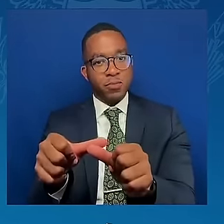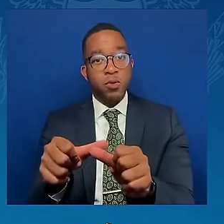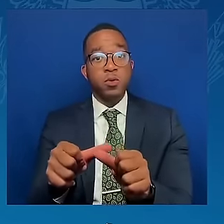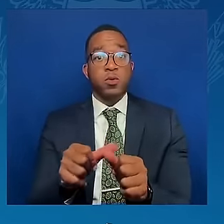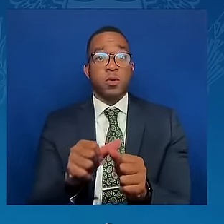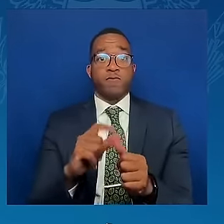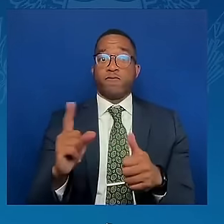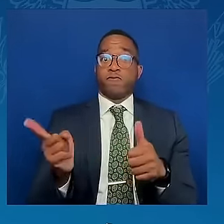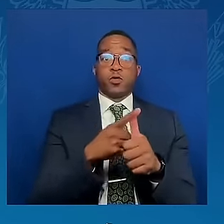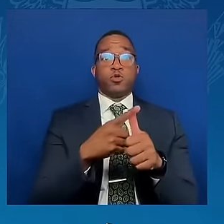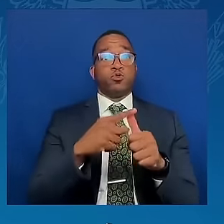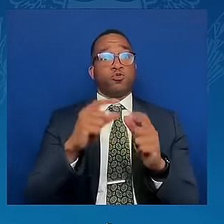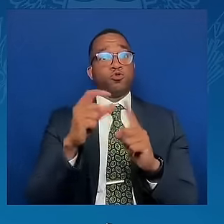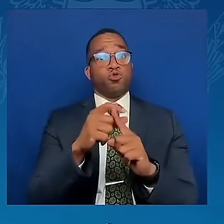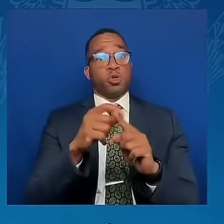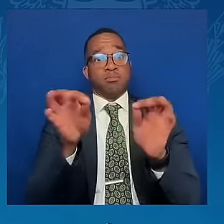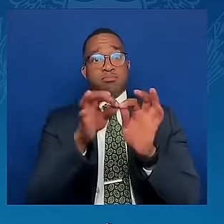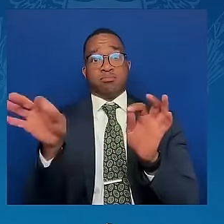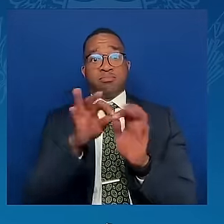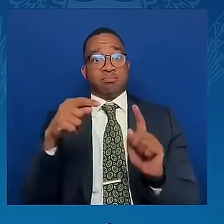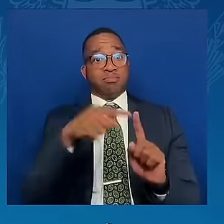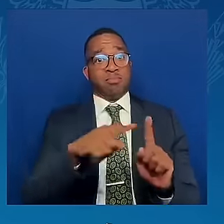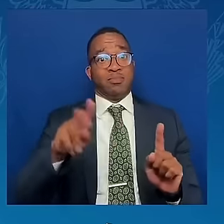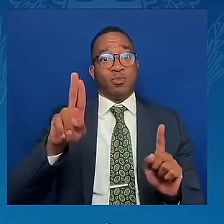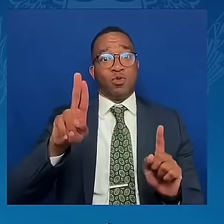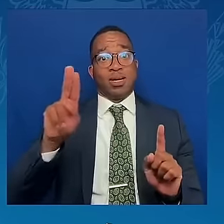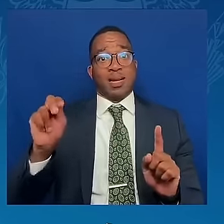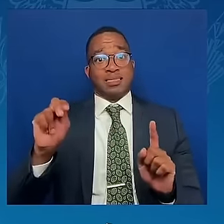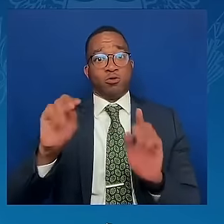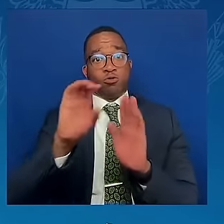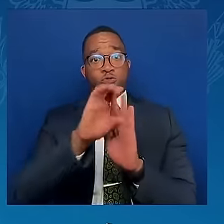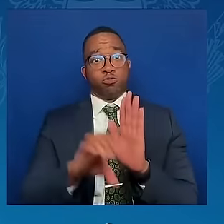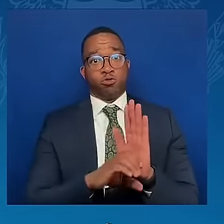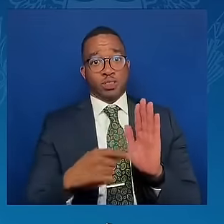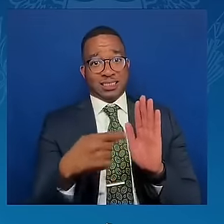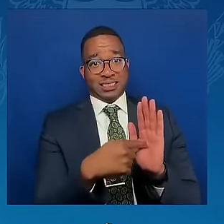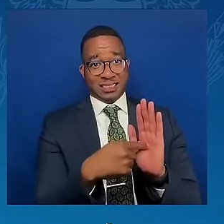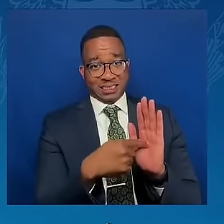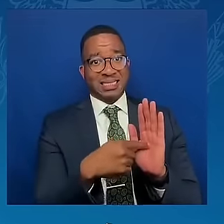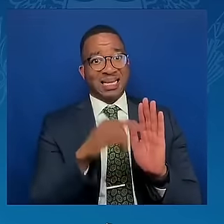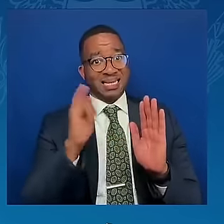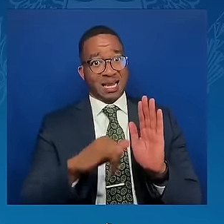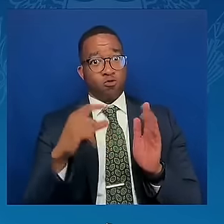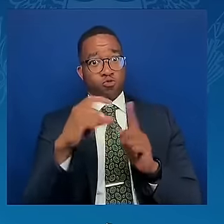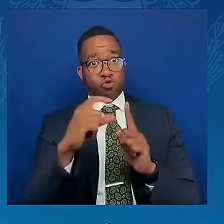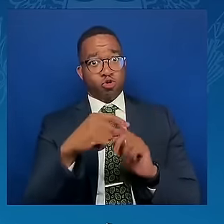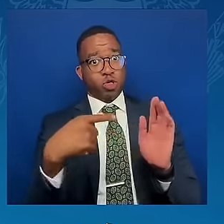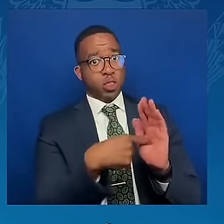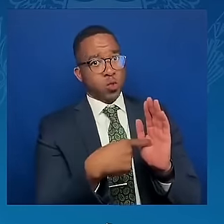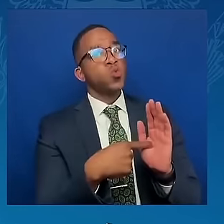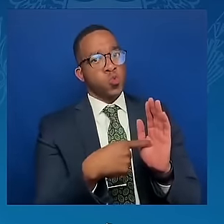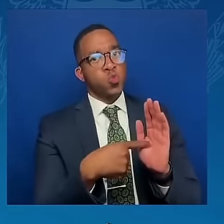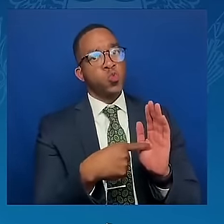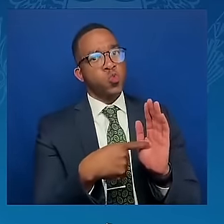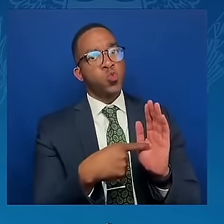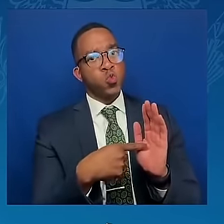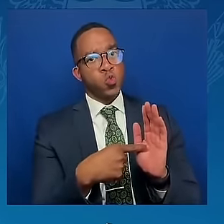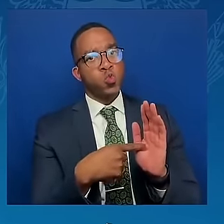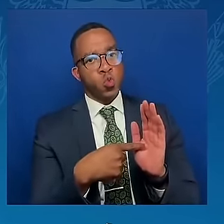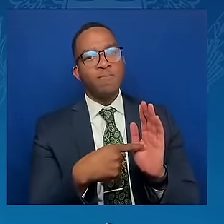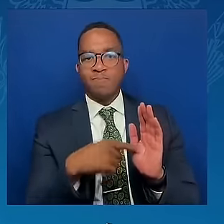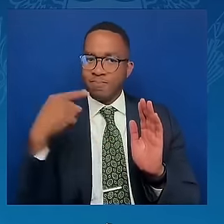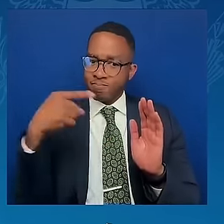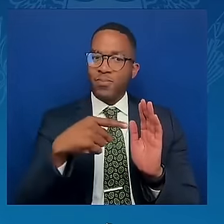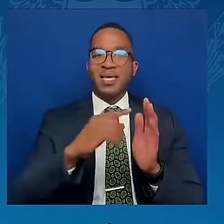also the words that describe the essence of the peace formula, which became the basis of the